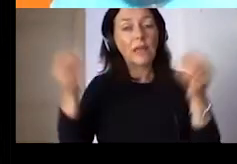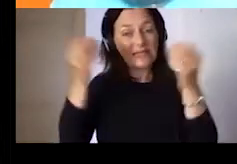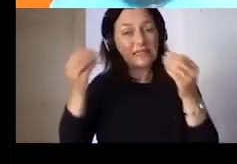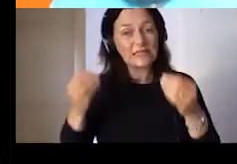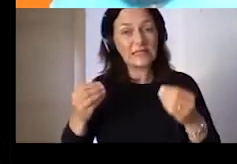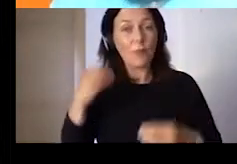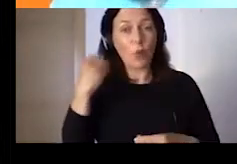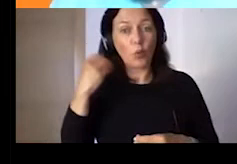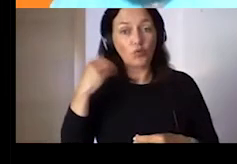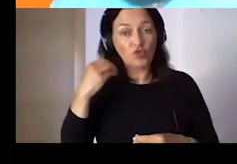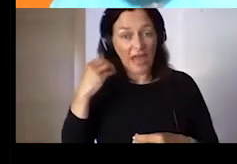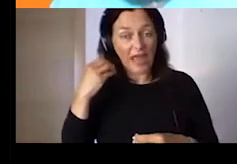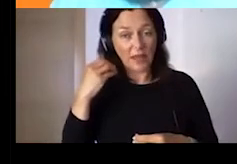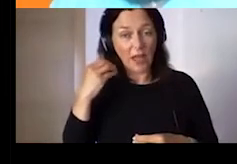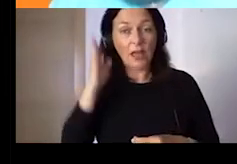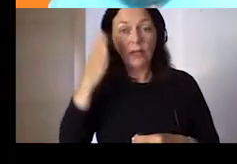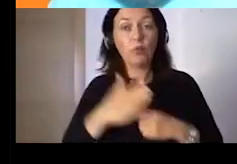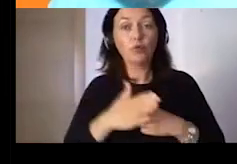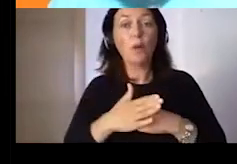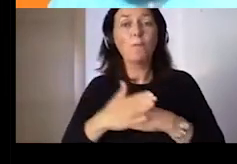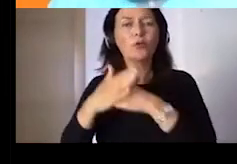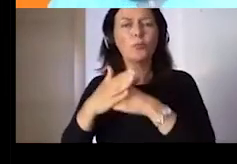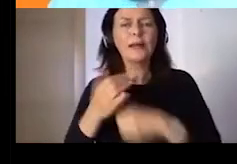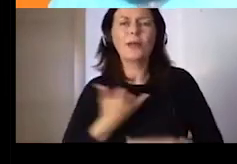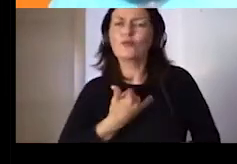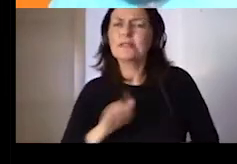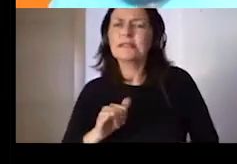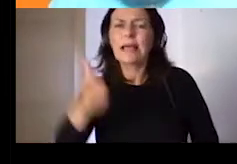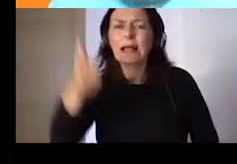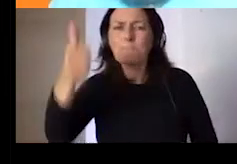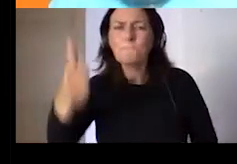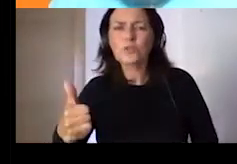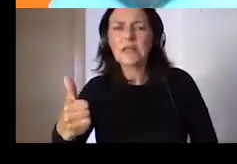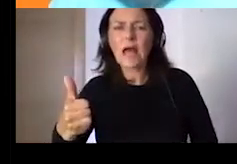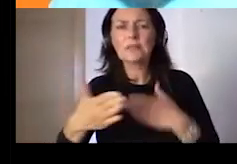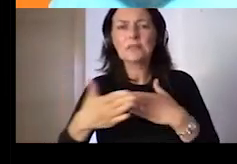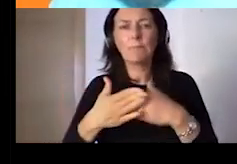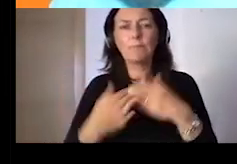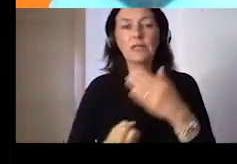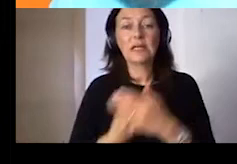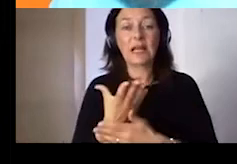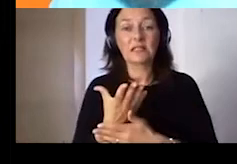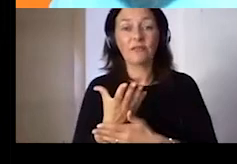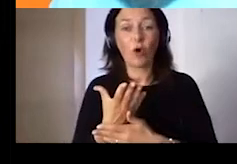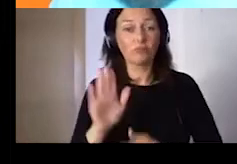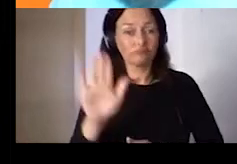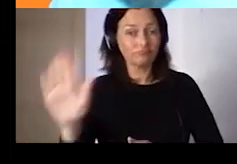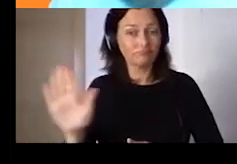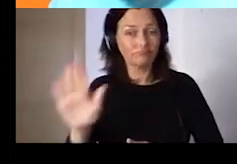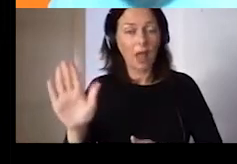individual in developing the needed competencies in the digital field.